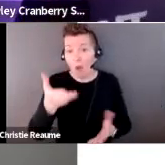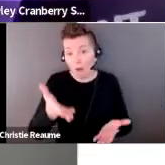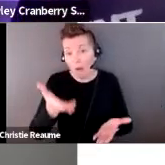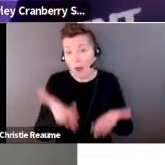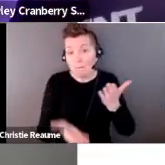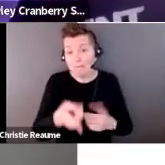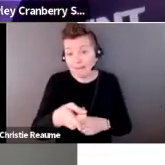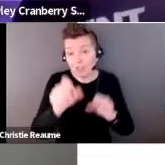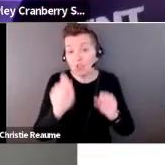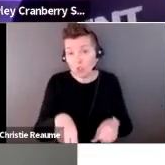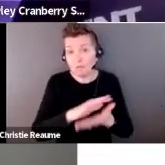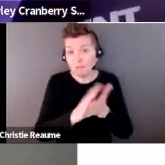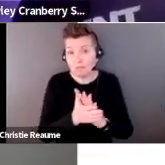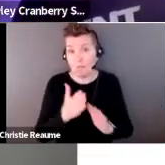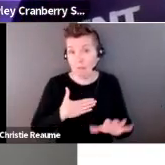on it.